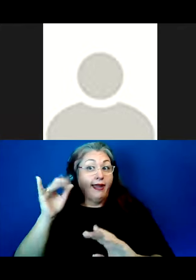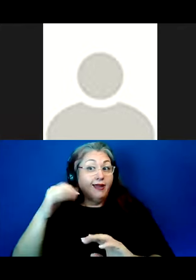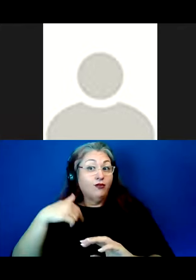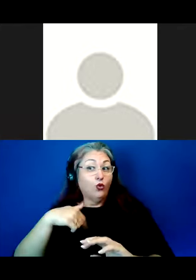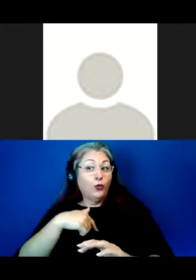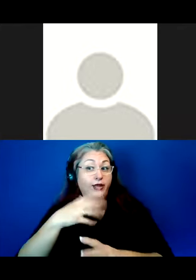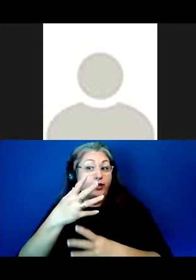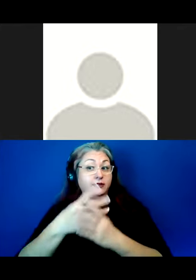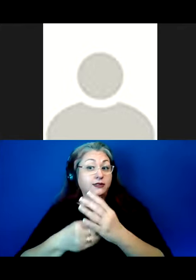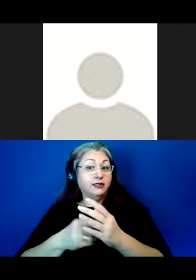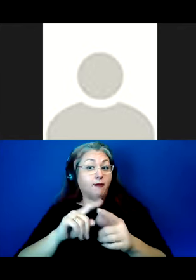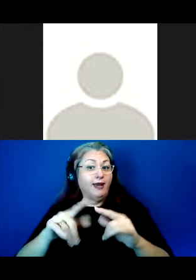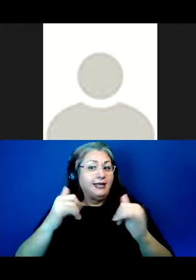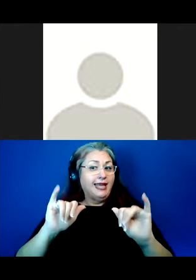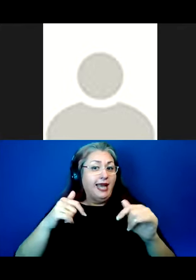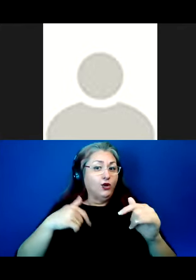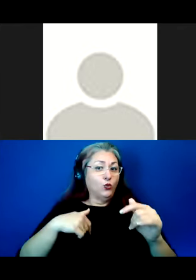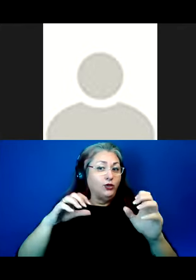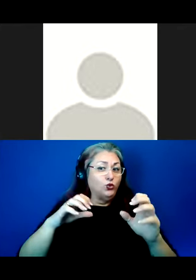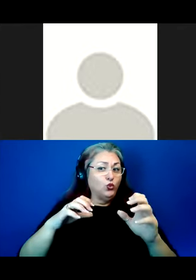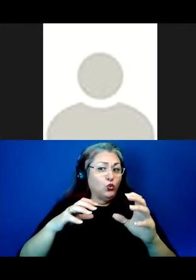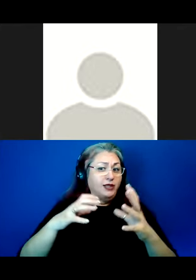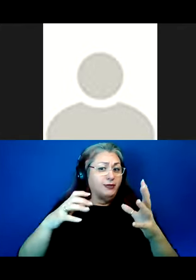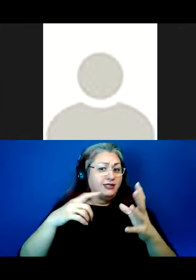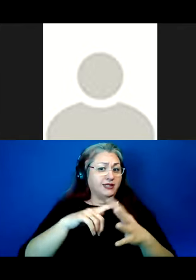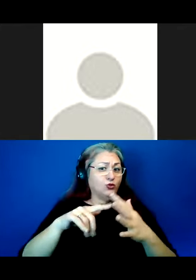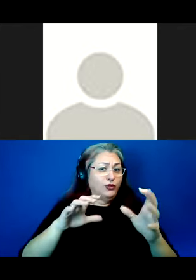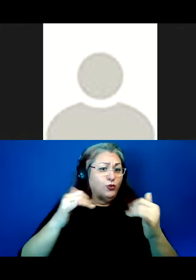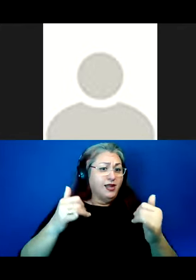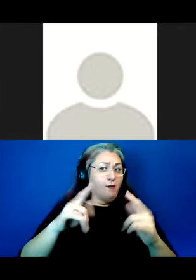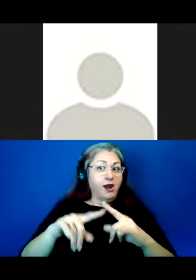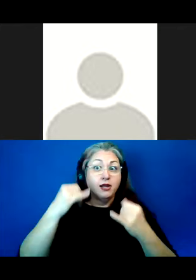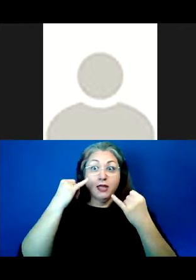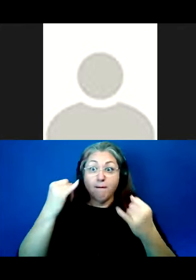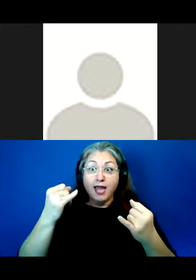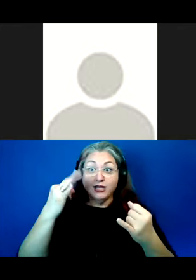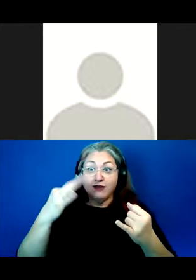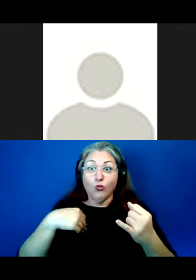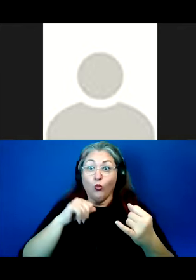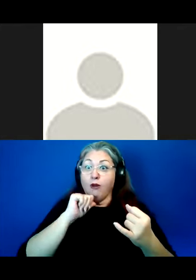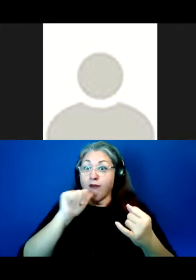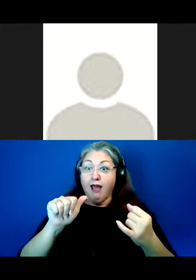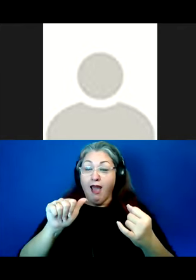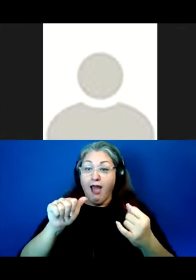extinct, and yet we do as much as we do now, imagine what we could do if we weren't extinct.